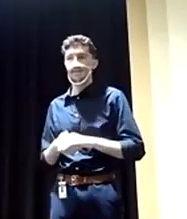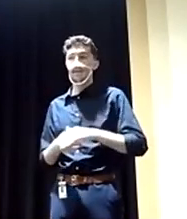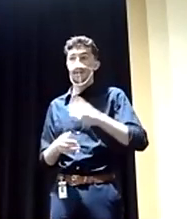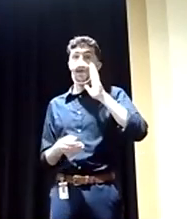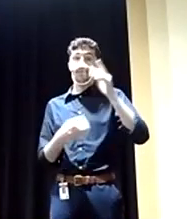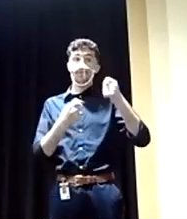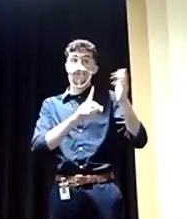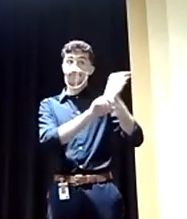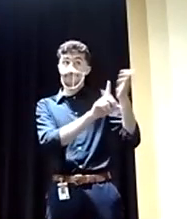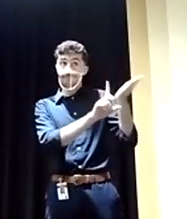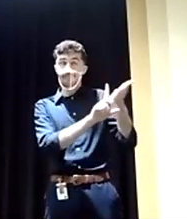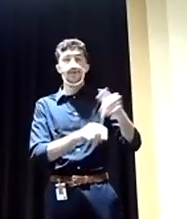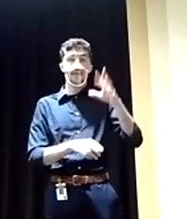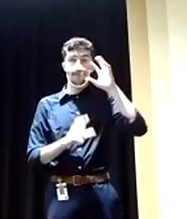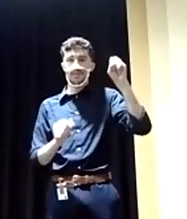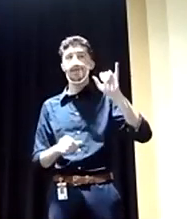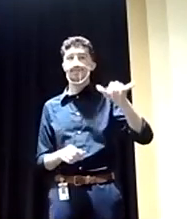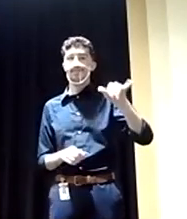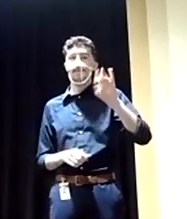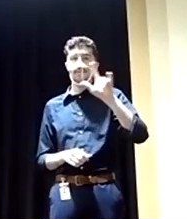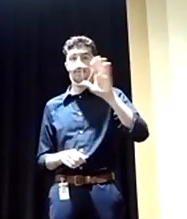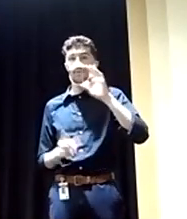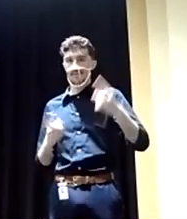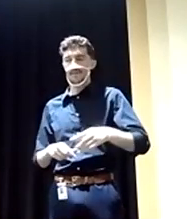now is the time to do it. Mr. Gearhart?